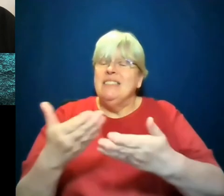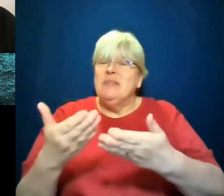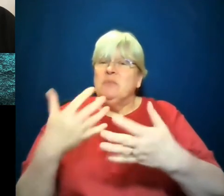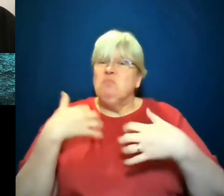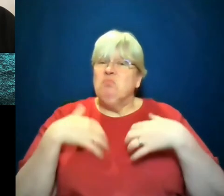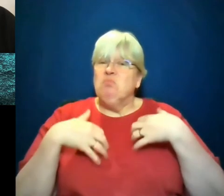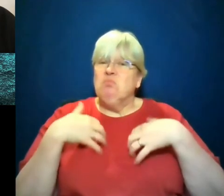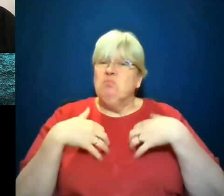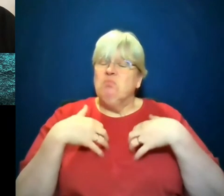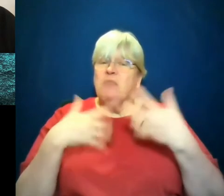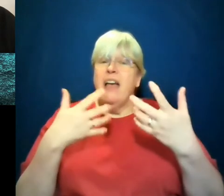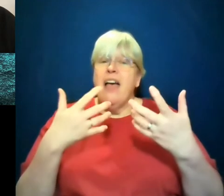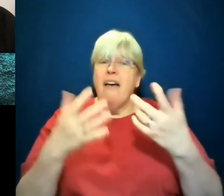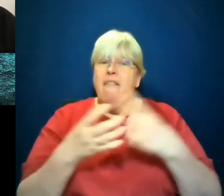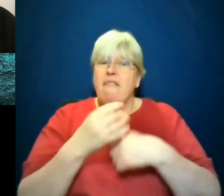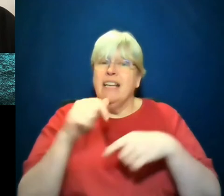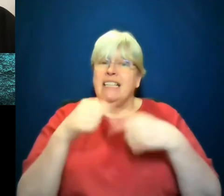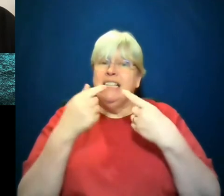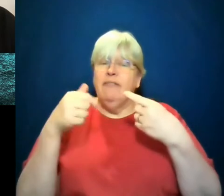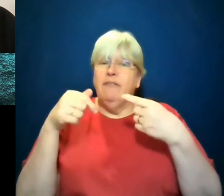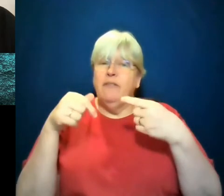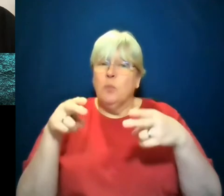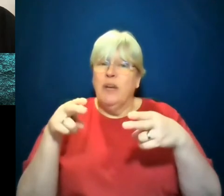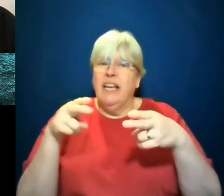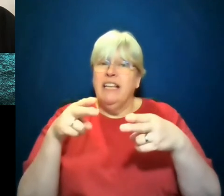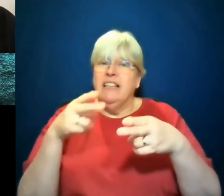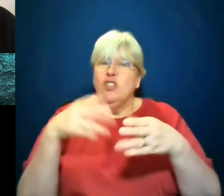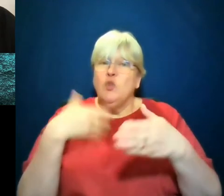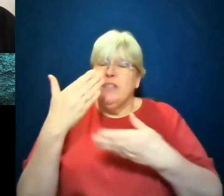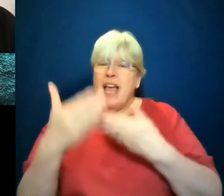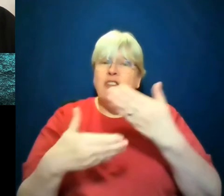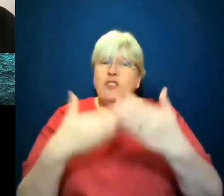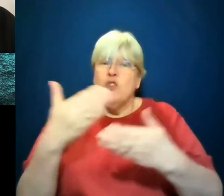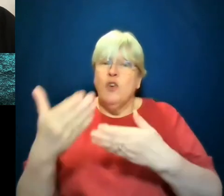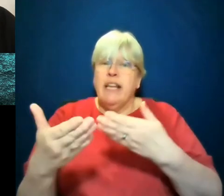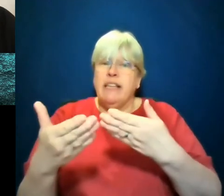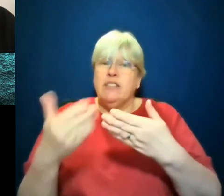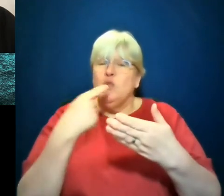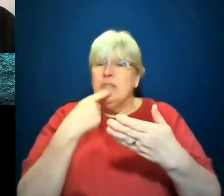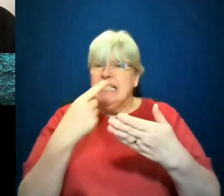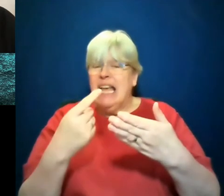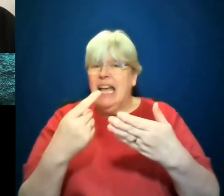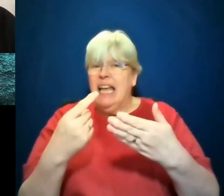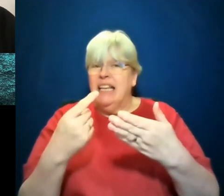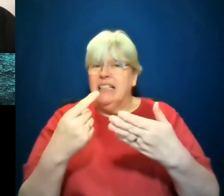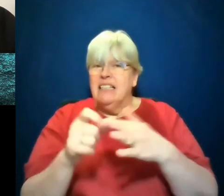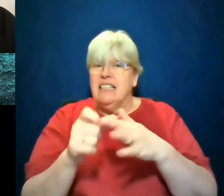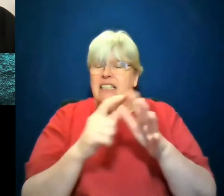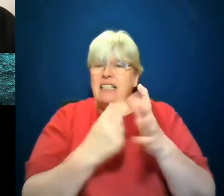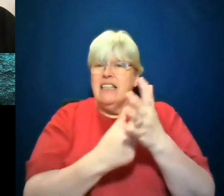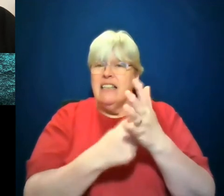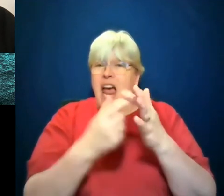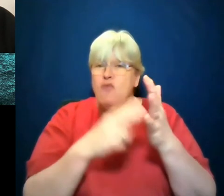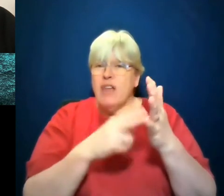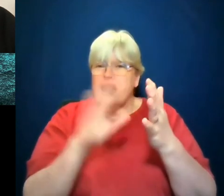This way of finding these different ways in which to tell stories. You alluded to the fact that, you know, Darren Matthews, maybe not forever.